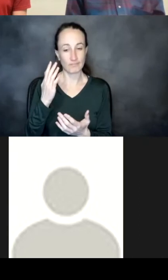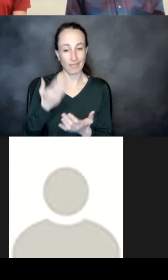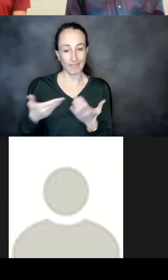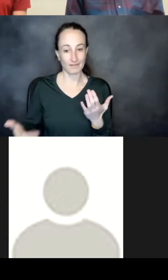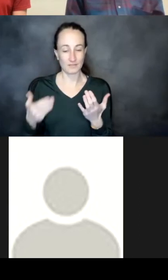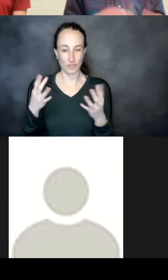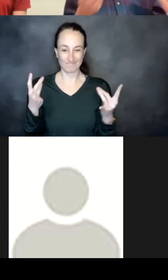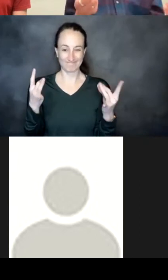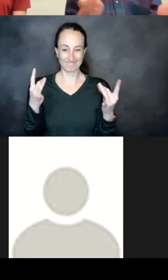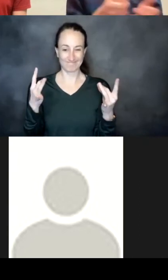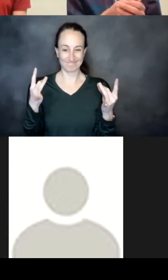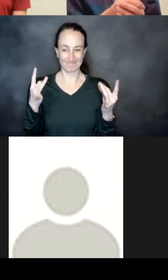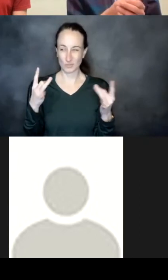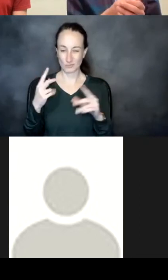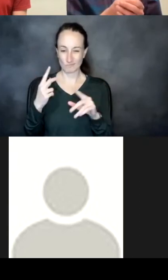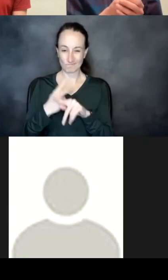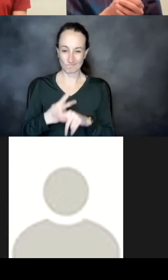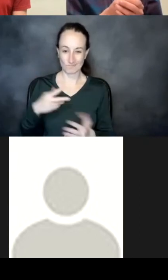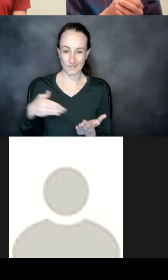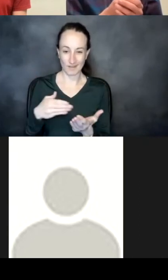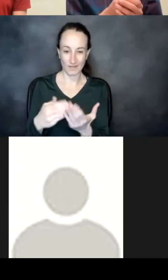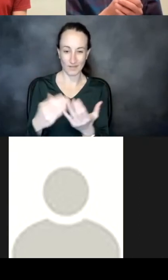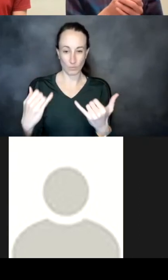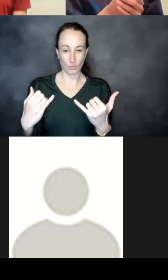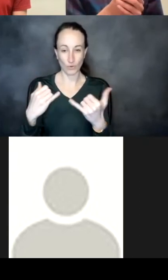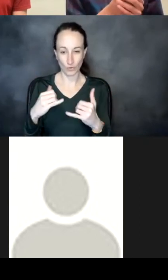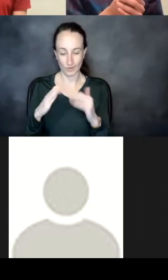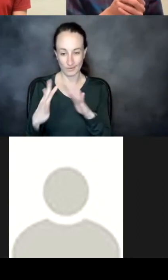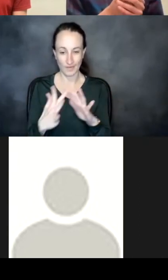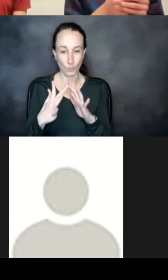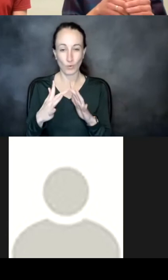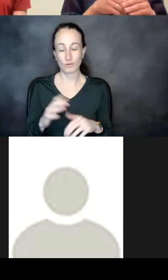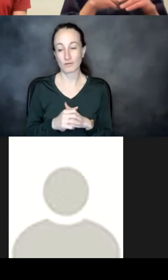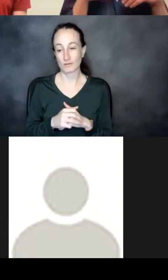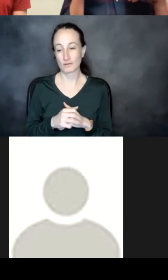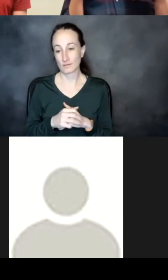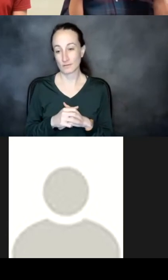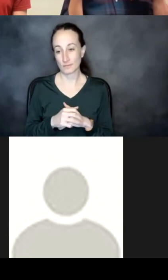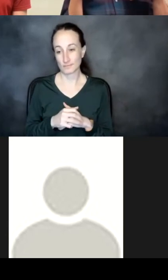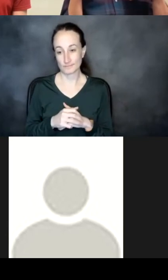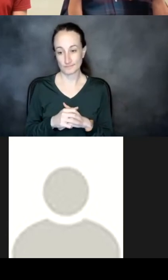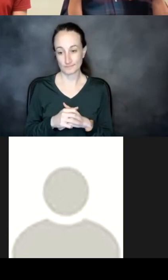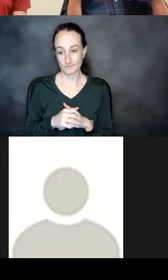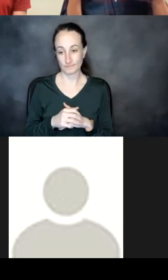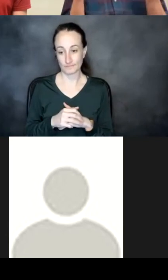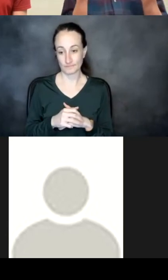navigate sometimes with the current network like um um you